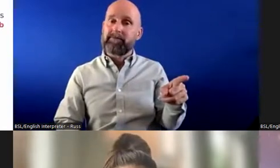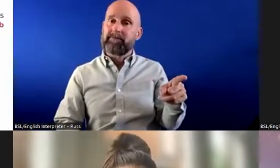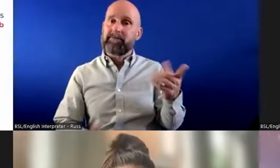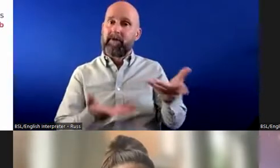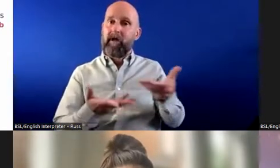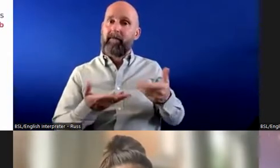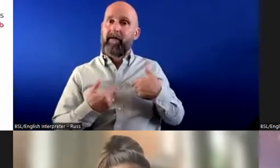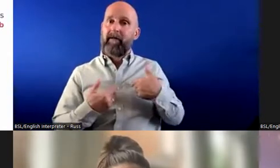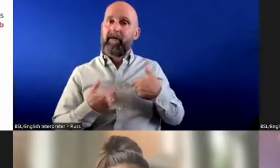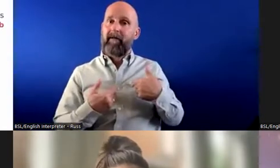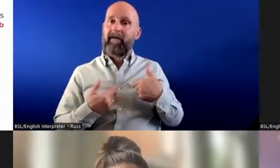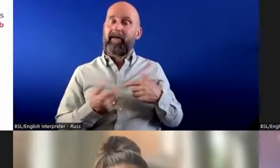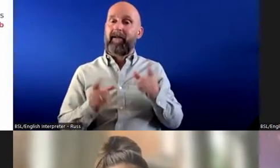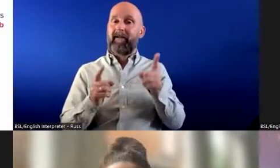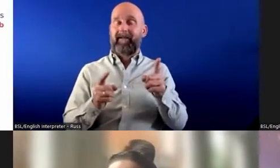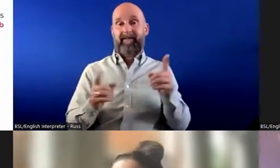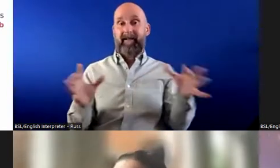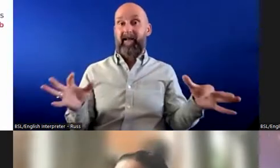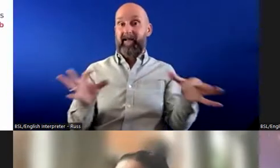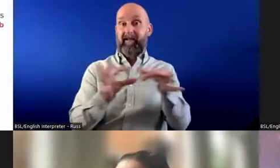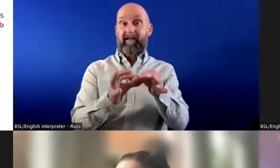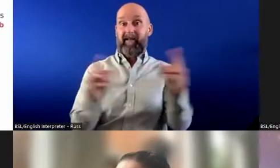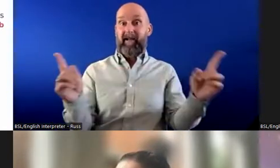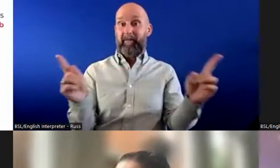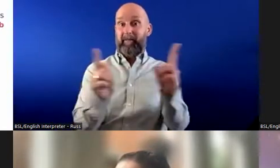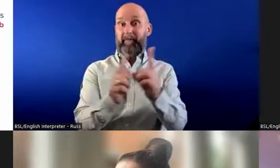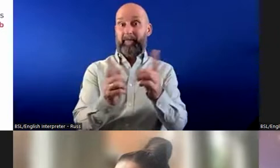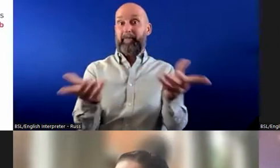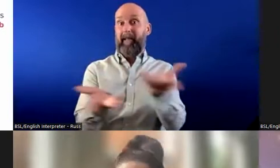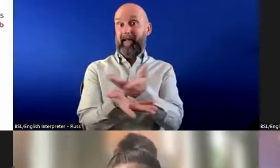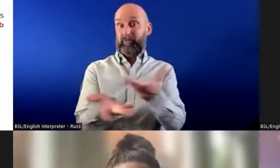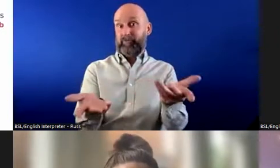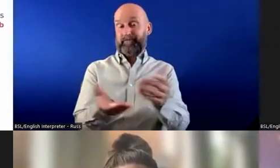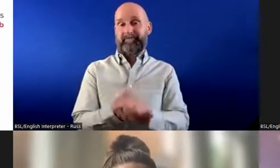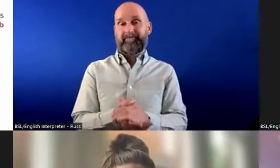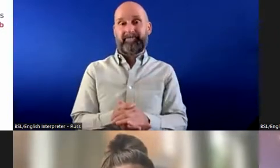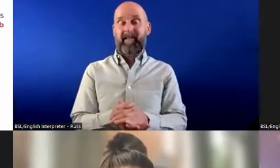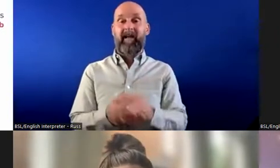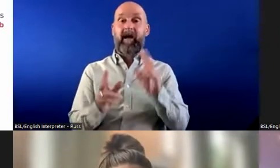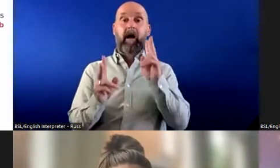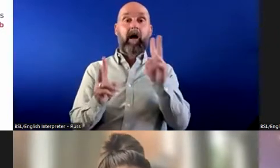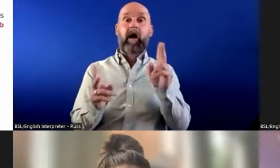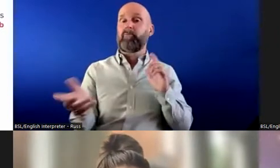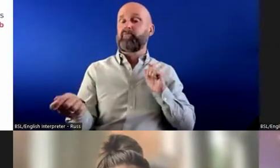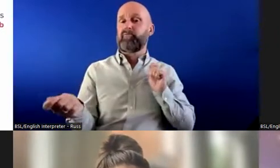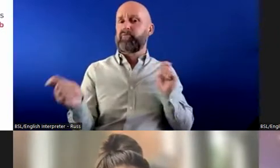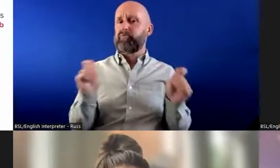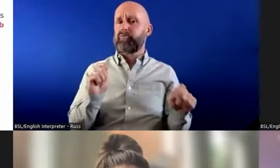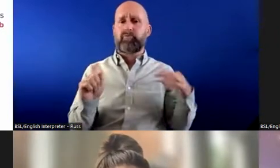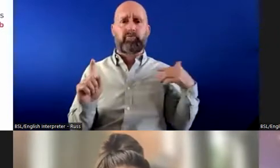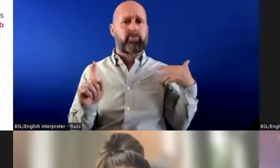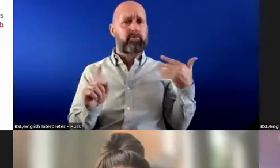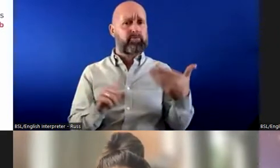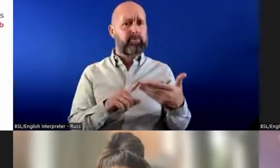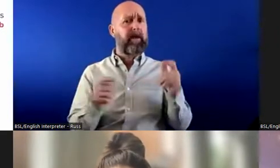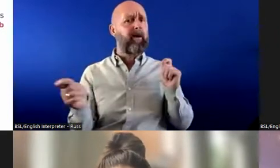think that's a piece of matching that up together and I am you know I have seen that change so significantly over the years and I